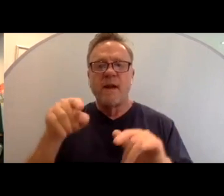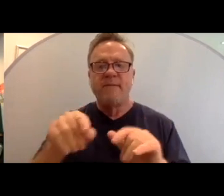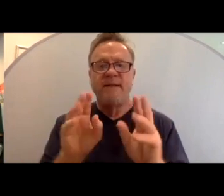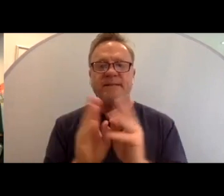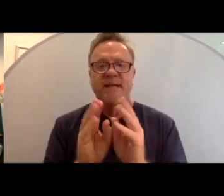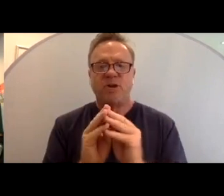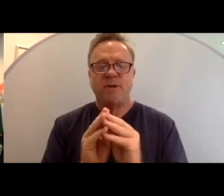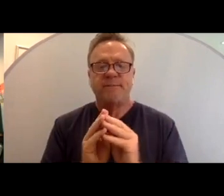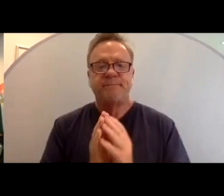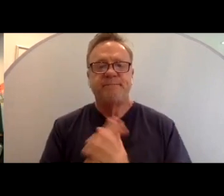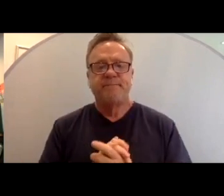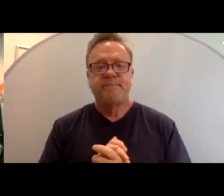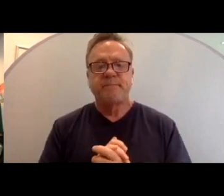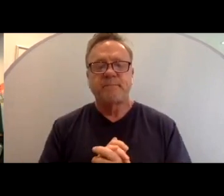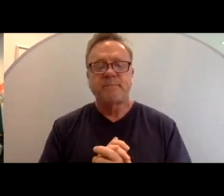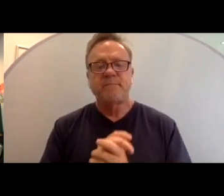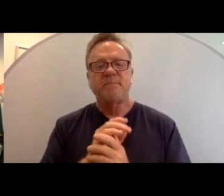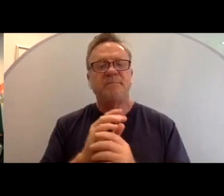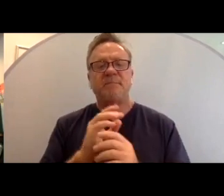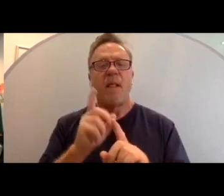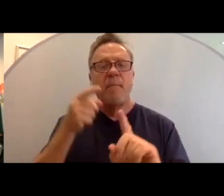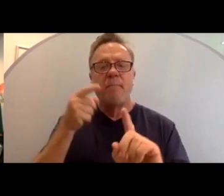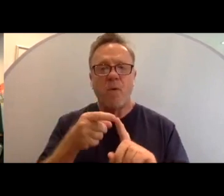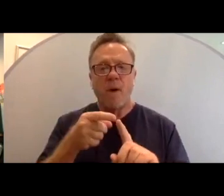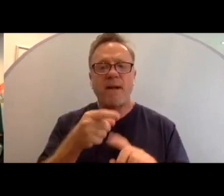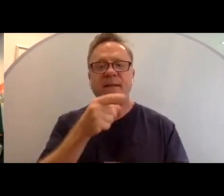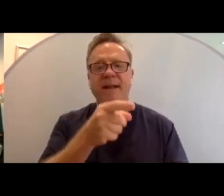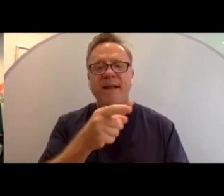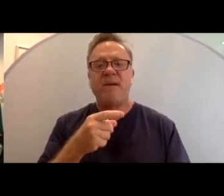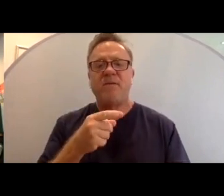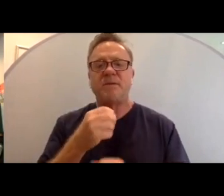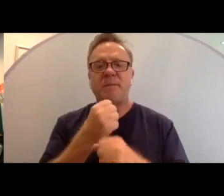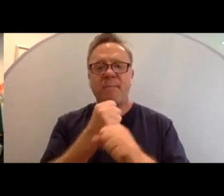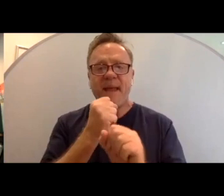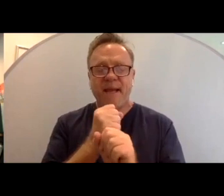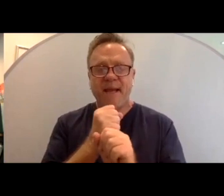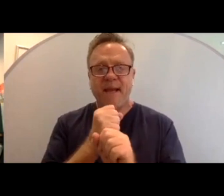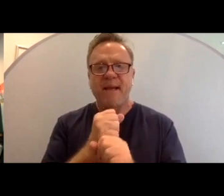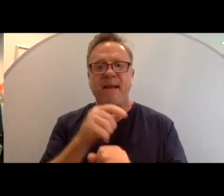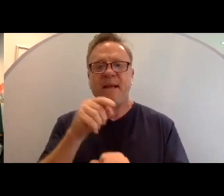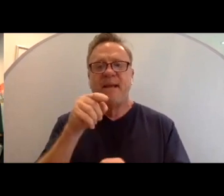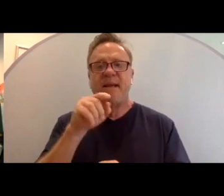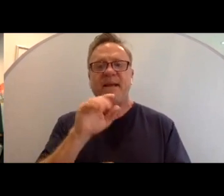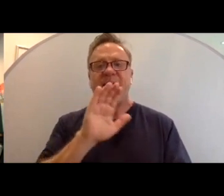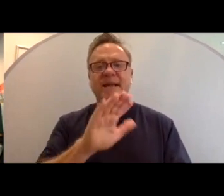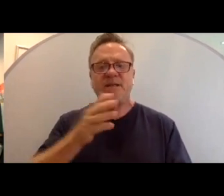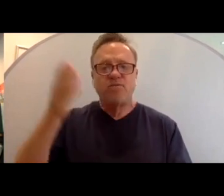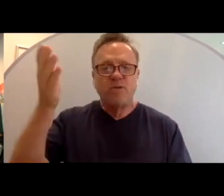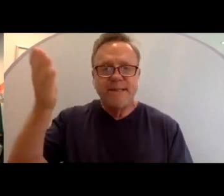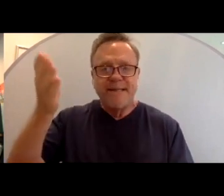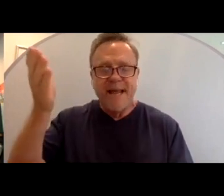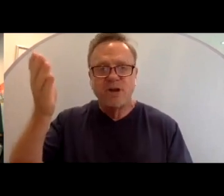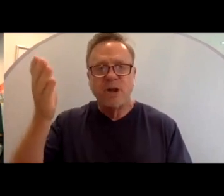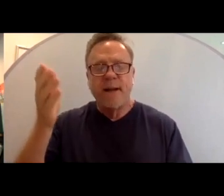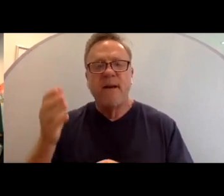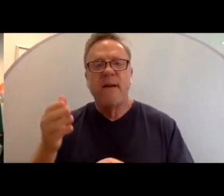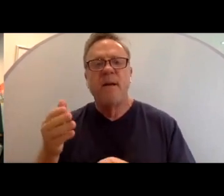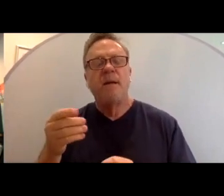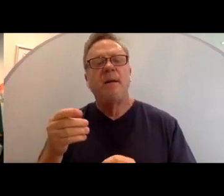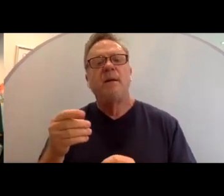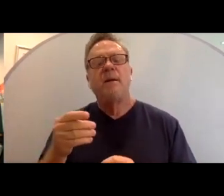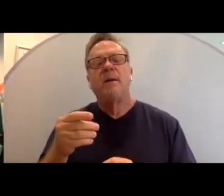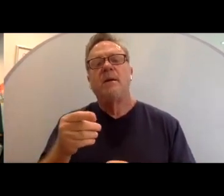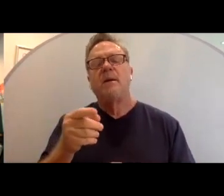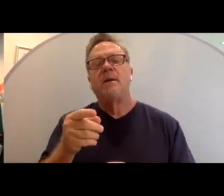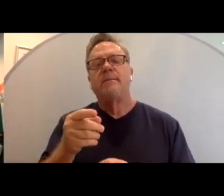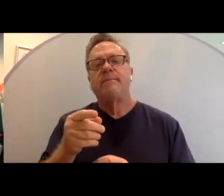The main point that Ray was making in this presentation was that